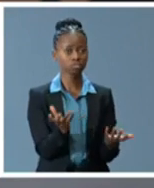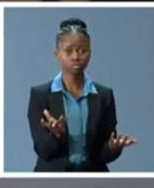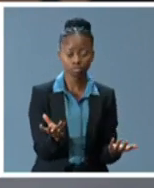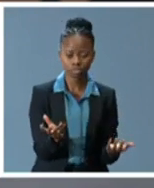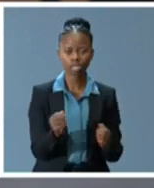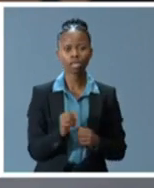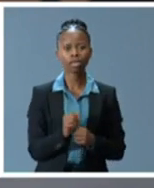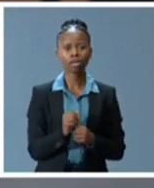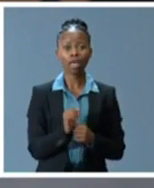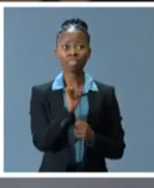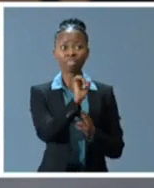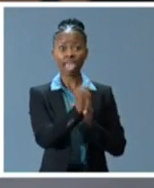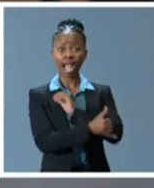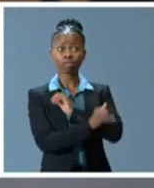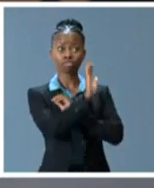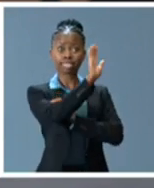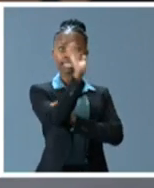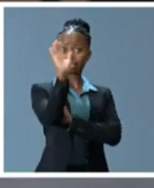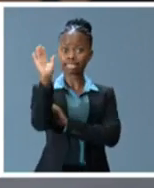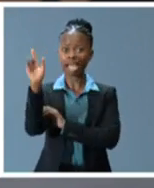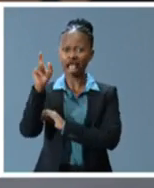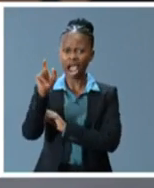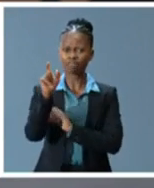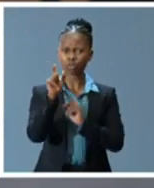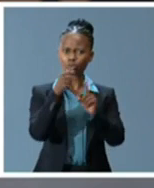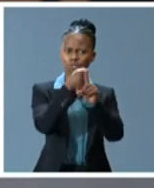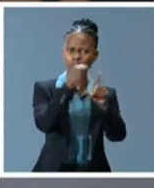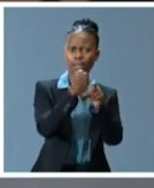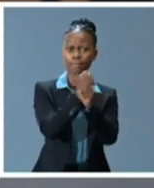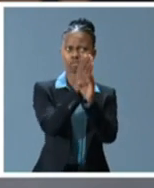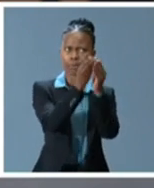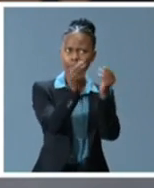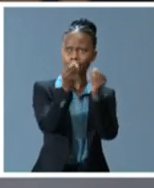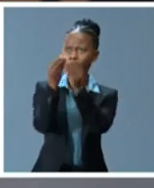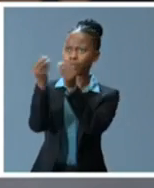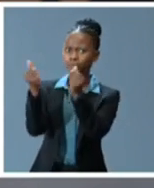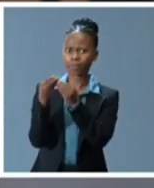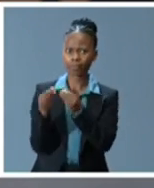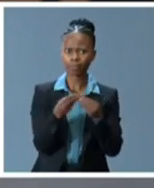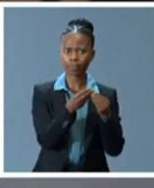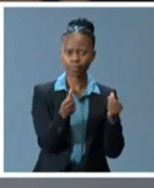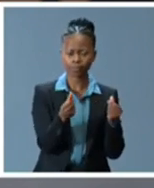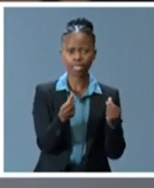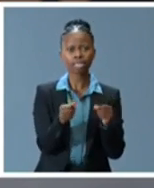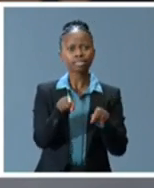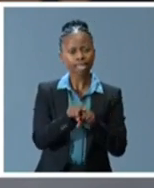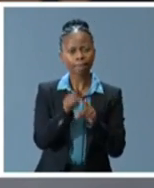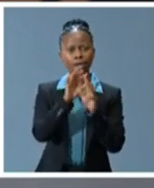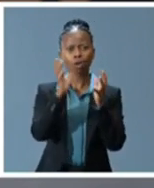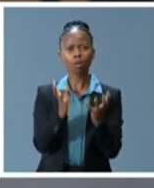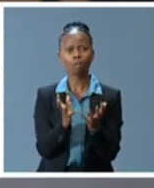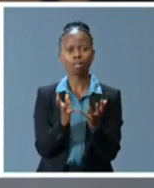within their respective countries, but also the global order through a shared understanding